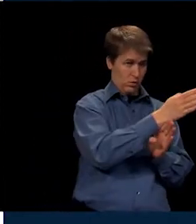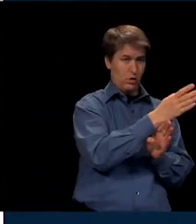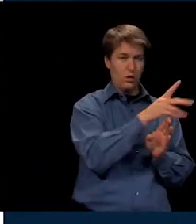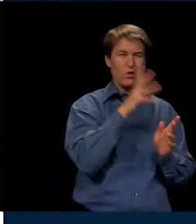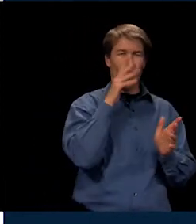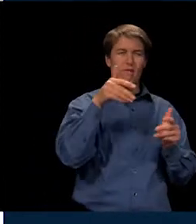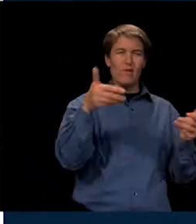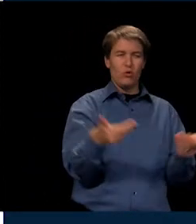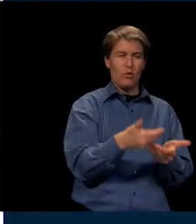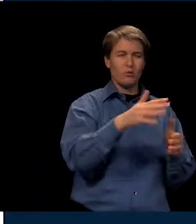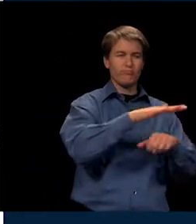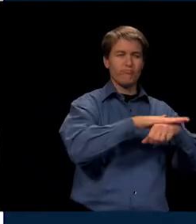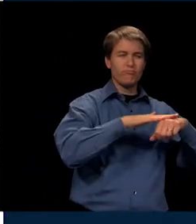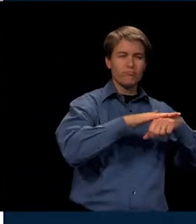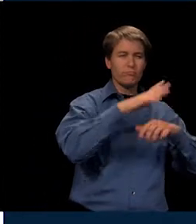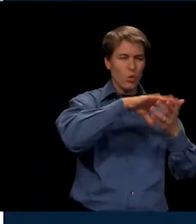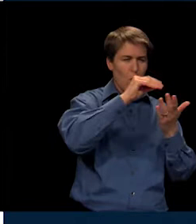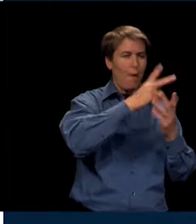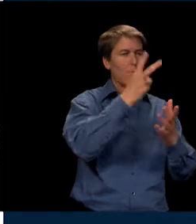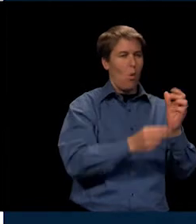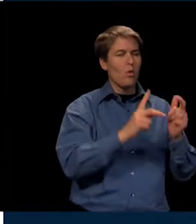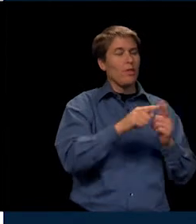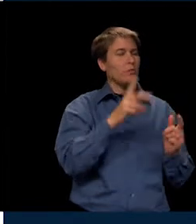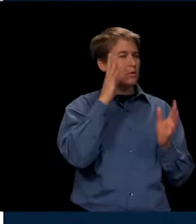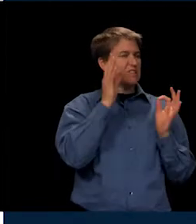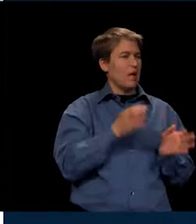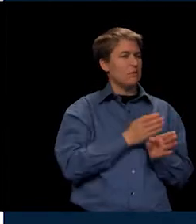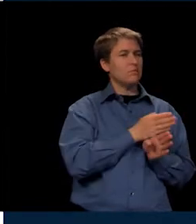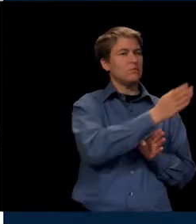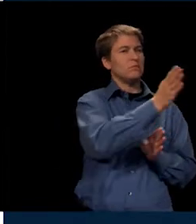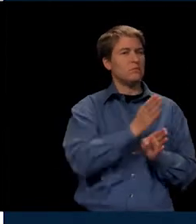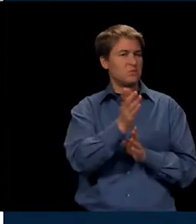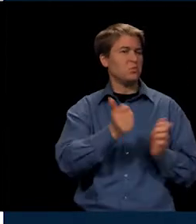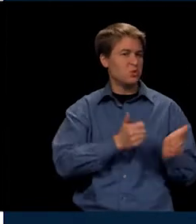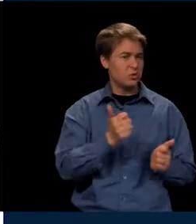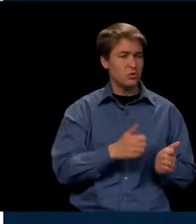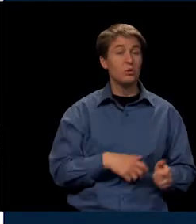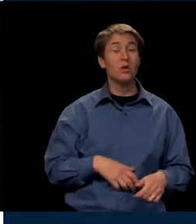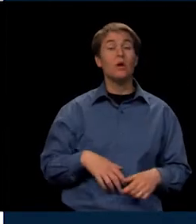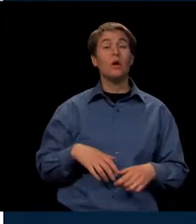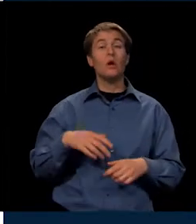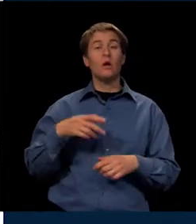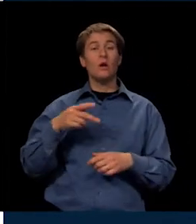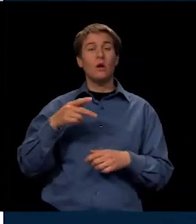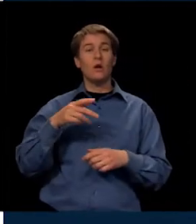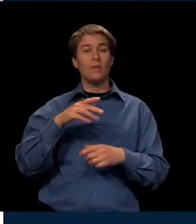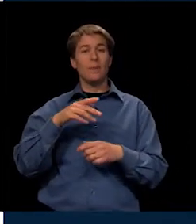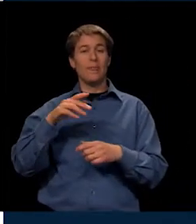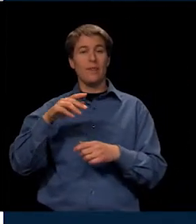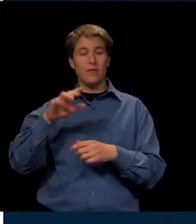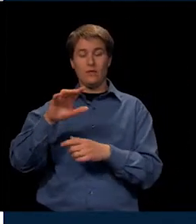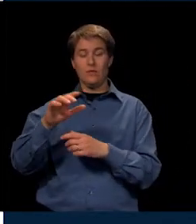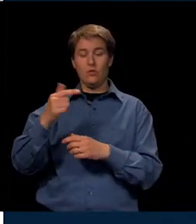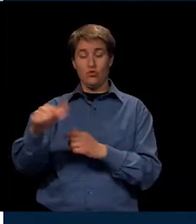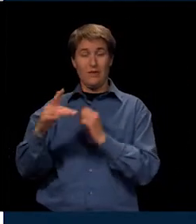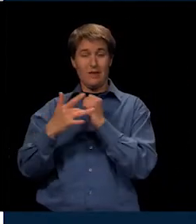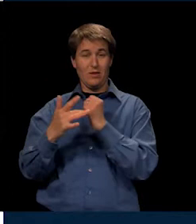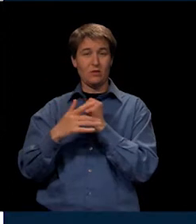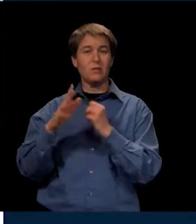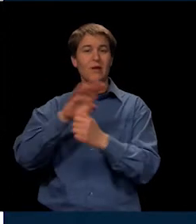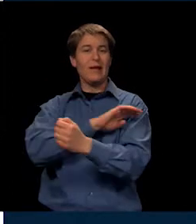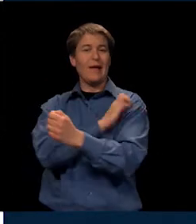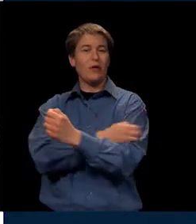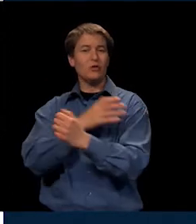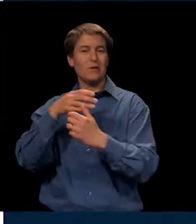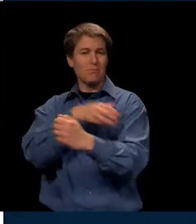in their freshman year. In the green technology area, we ended up with two strands as well. Energy and power and ecology and sustainability